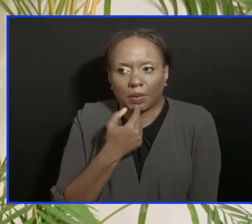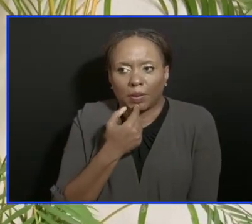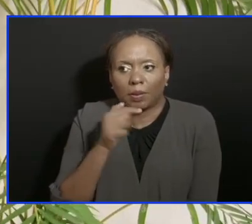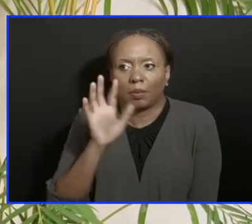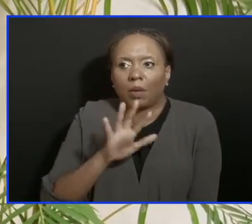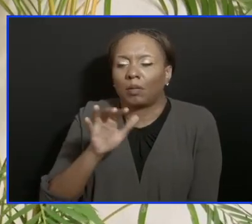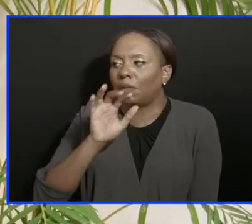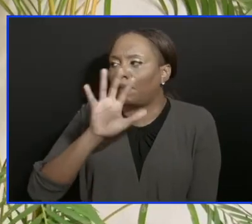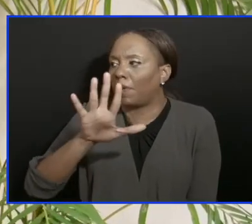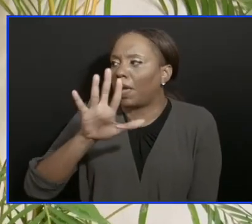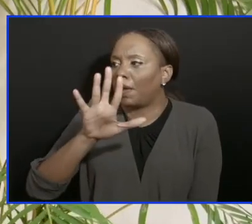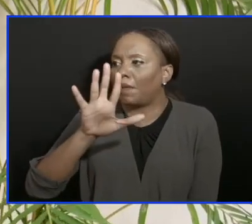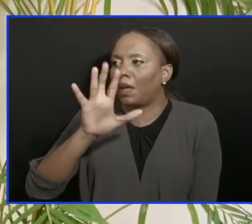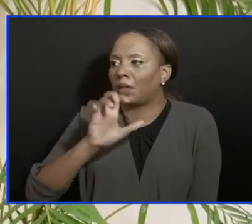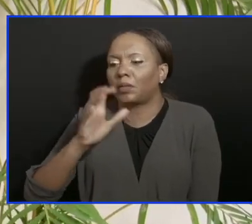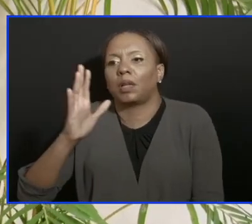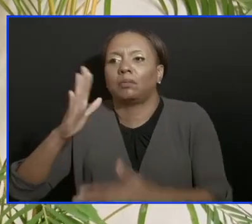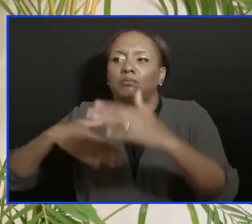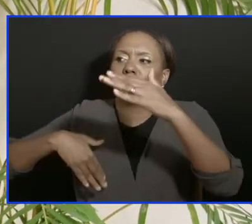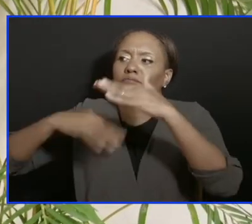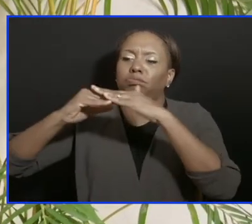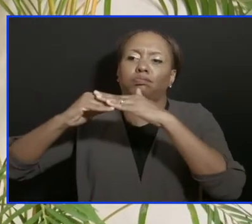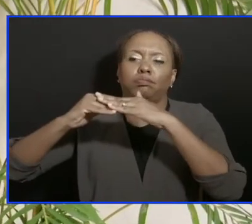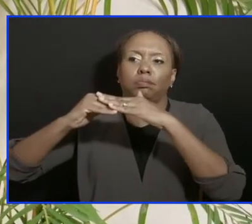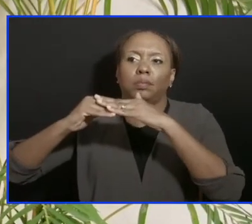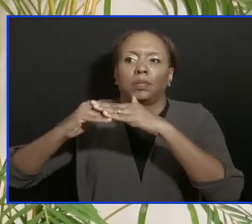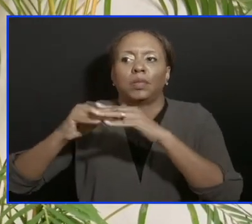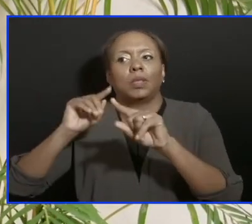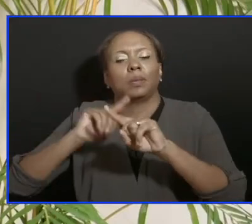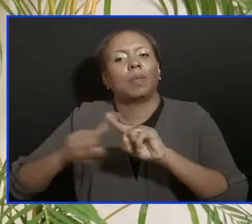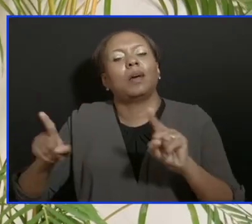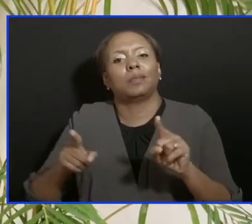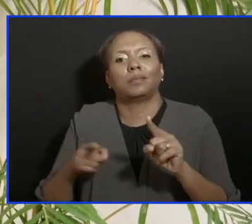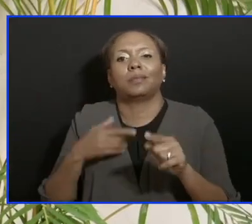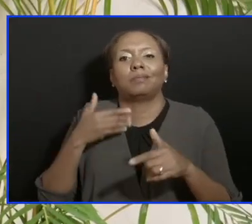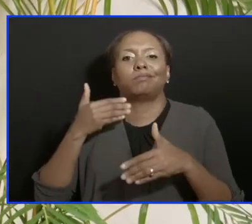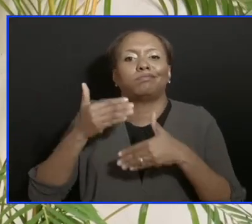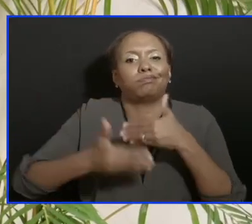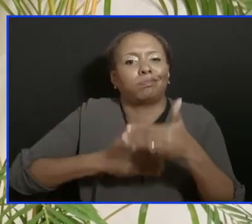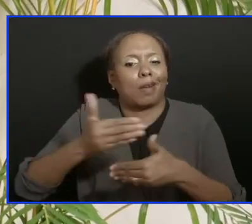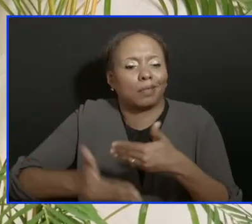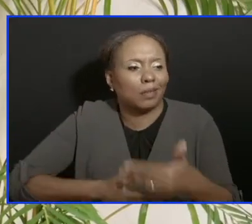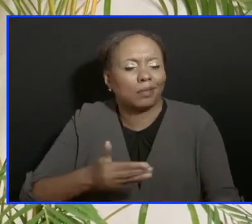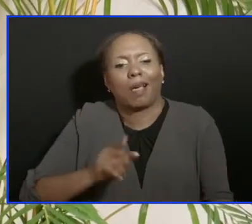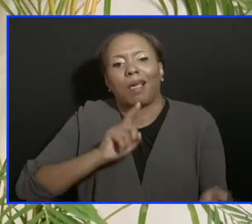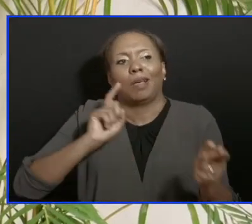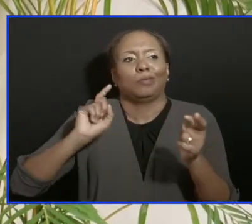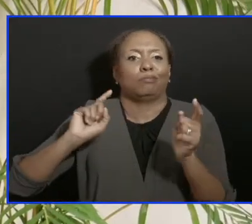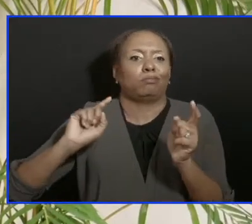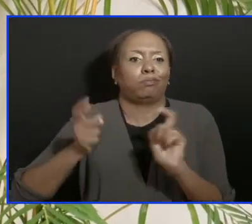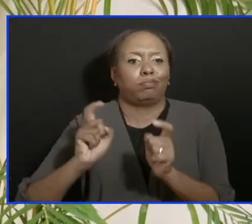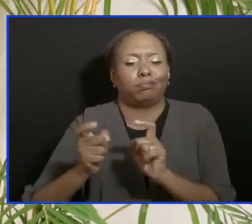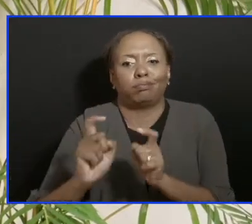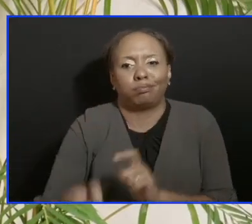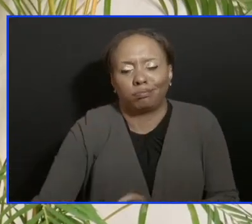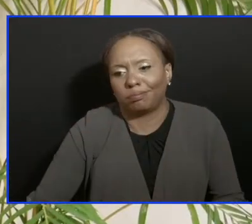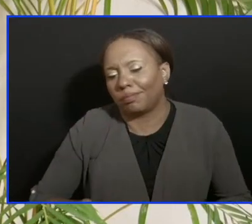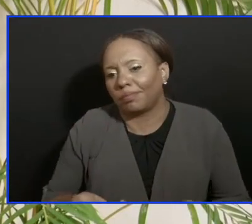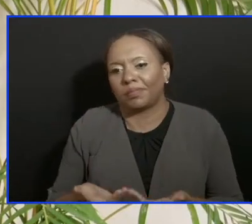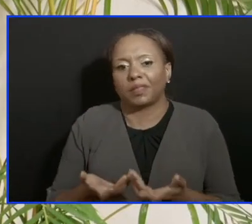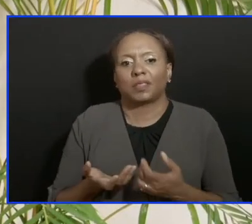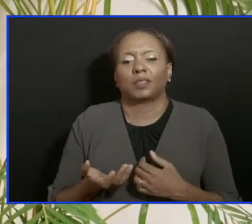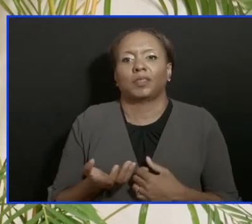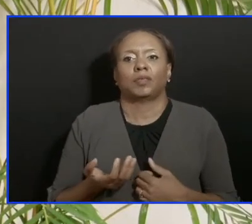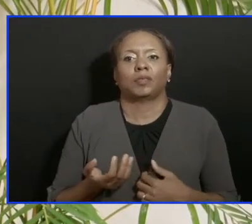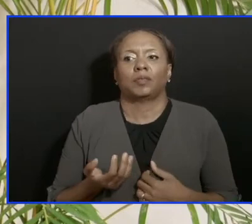But this is a dynamic process, and, of course, all of these things will only bear